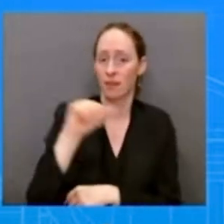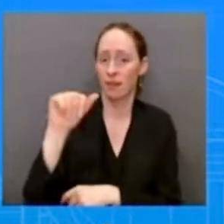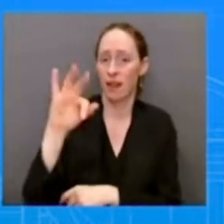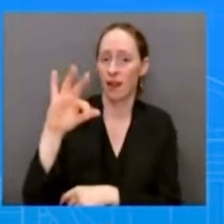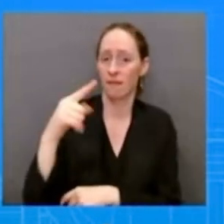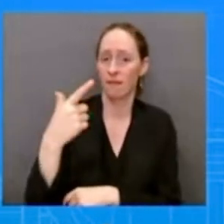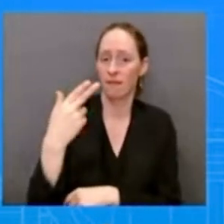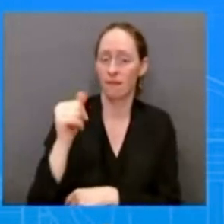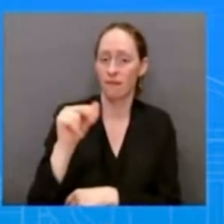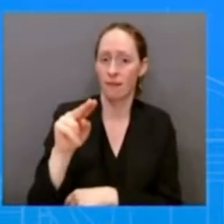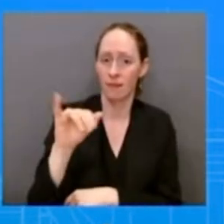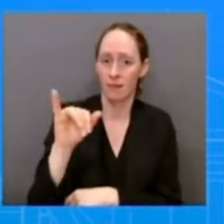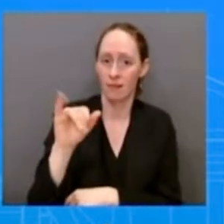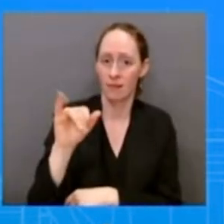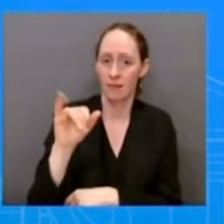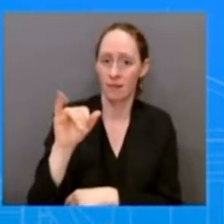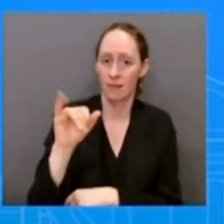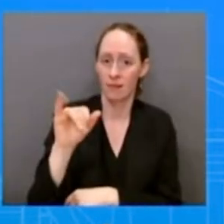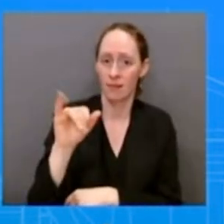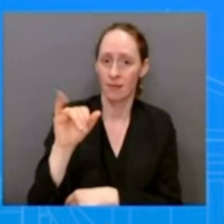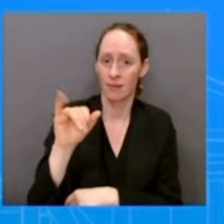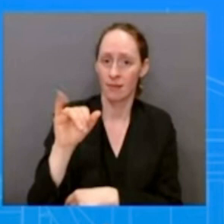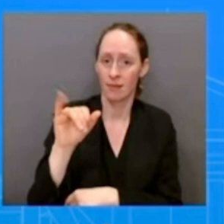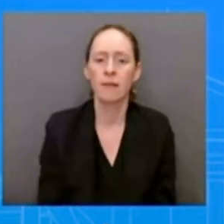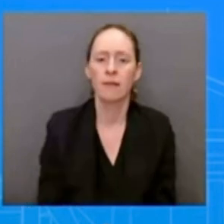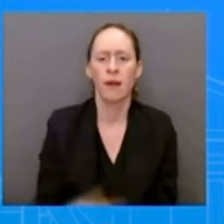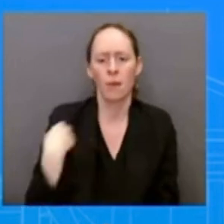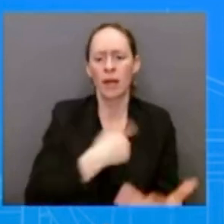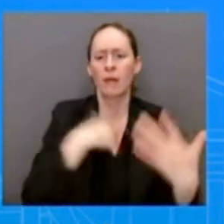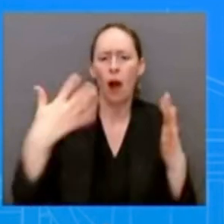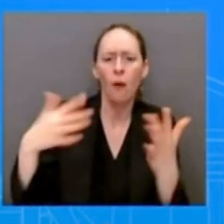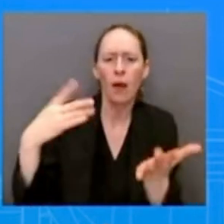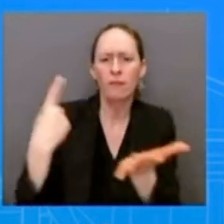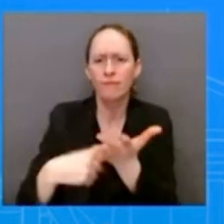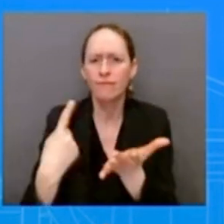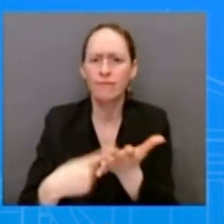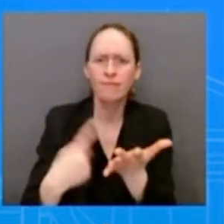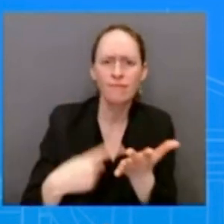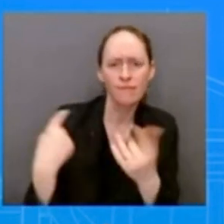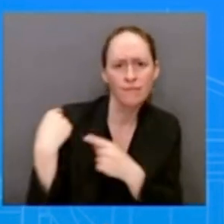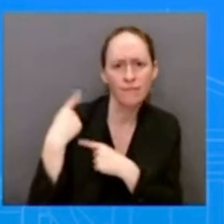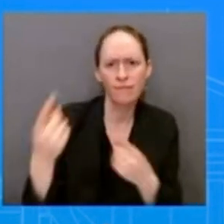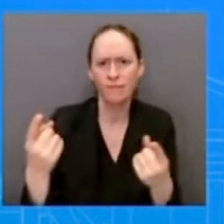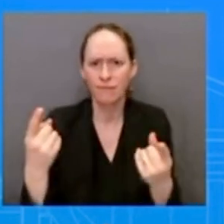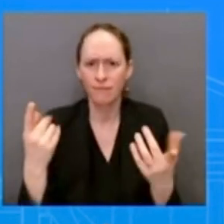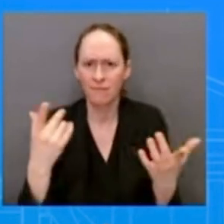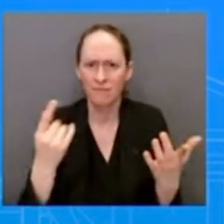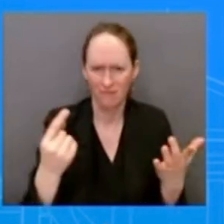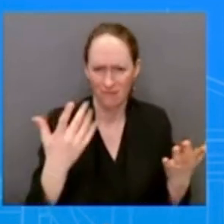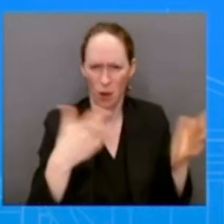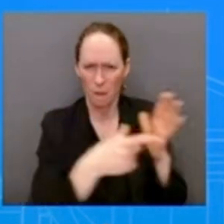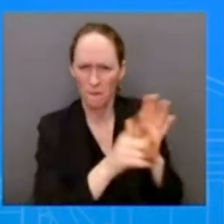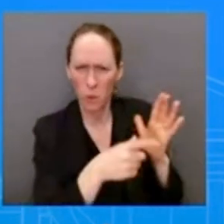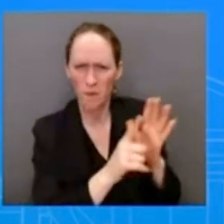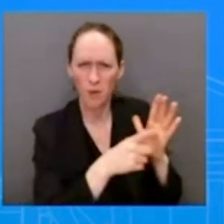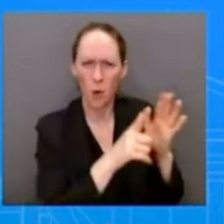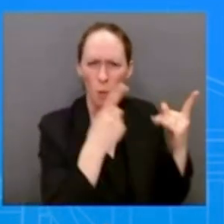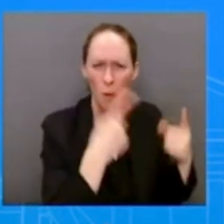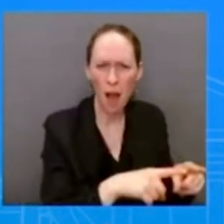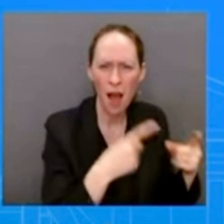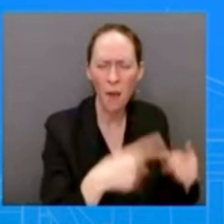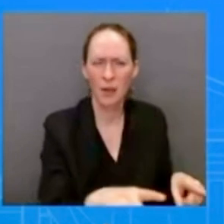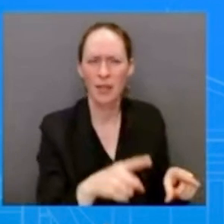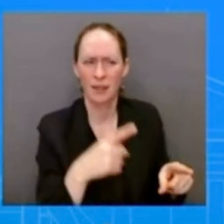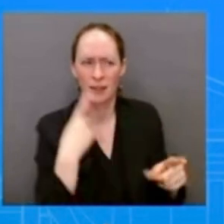to review the u.s withdrawal from afghanistan to assess the lessons learned uh we expect to be able to share uh those